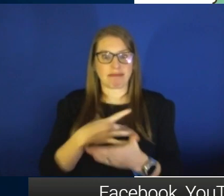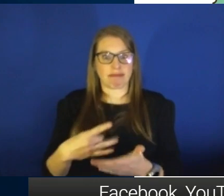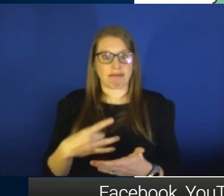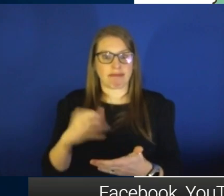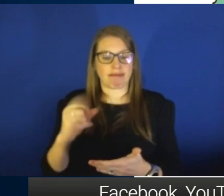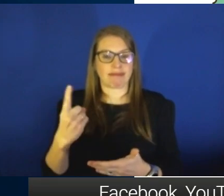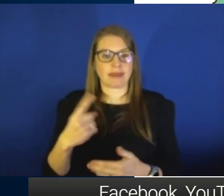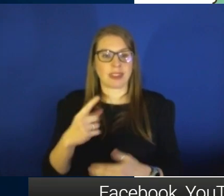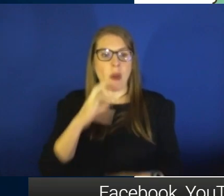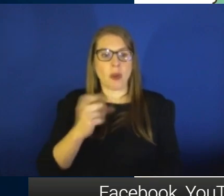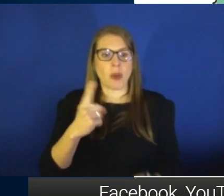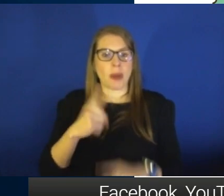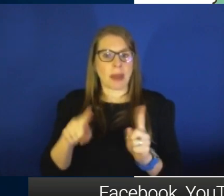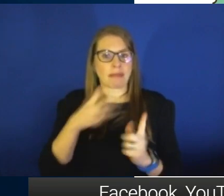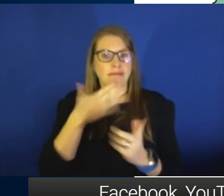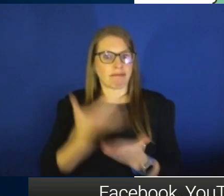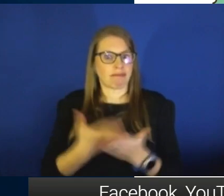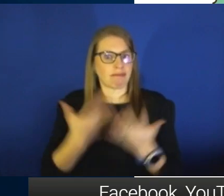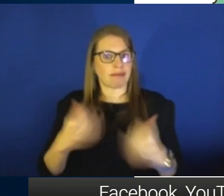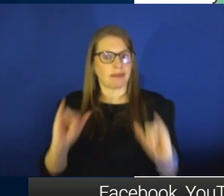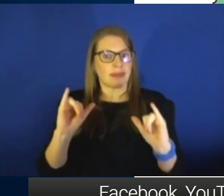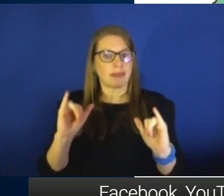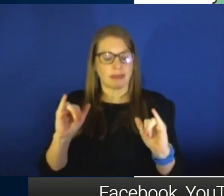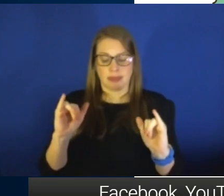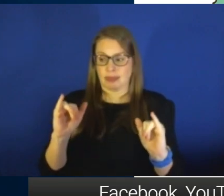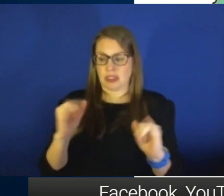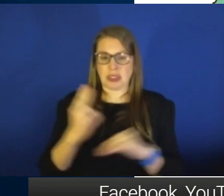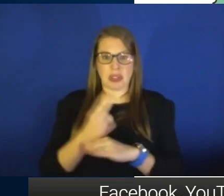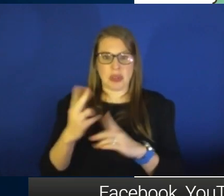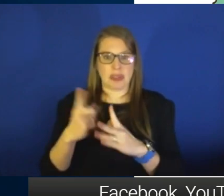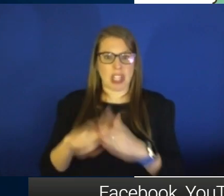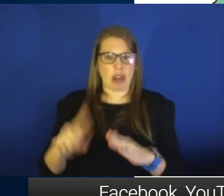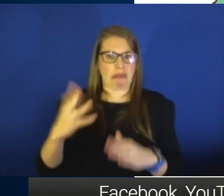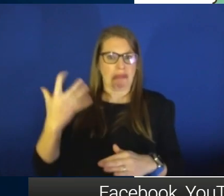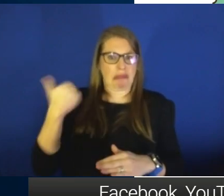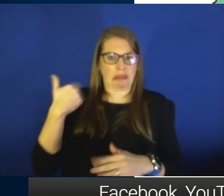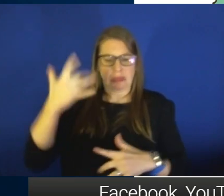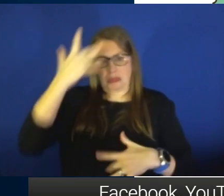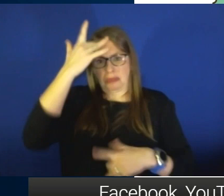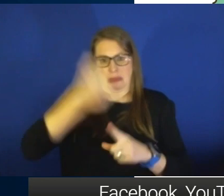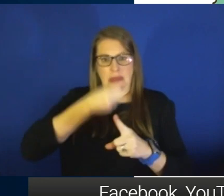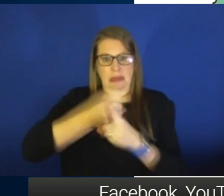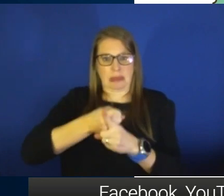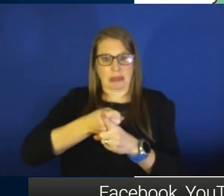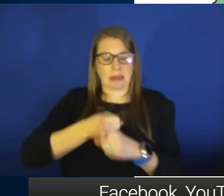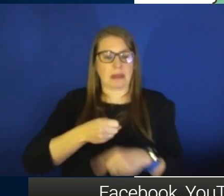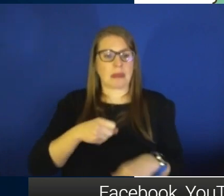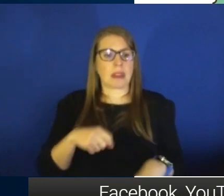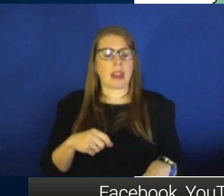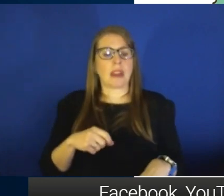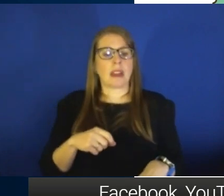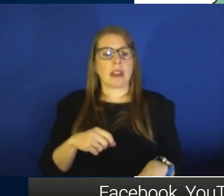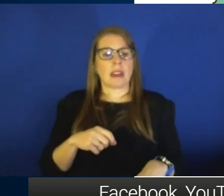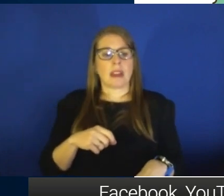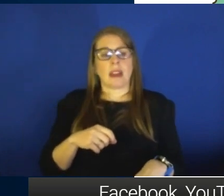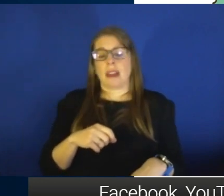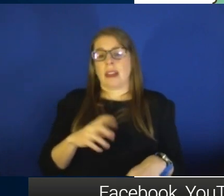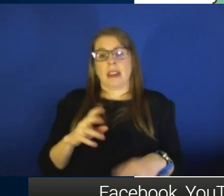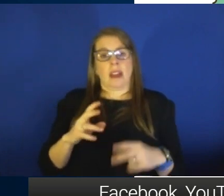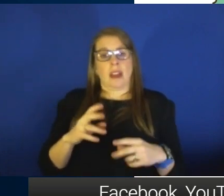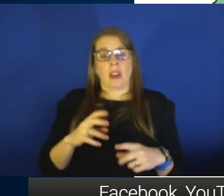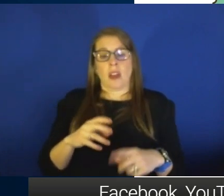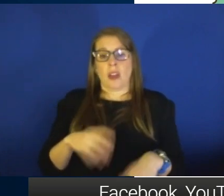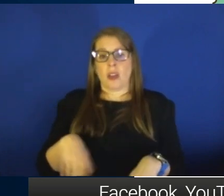oldie but a goodie. We've been talking about this since the beginning of the pandemic. And it's just the idea that, you know, we don't have a single bulletproof